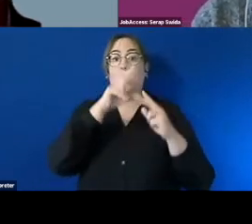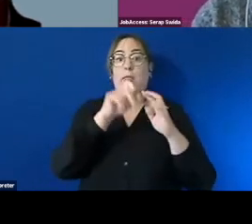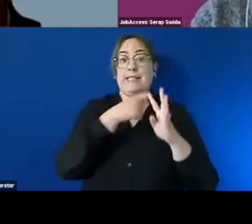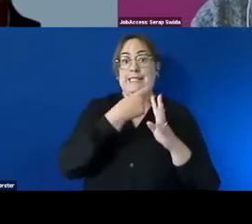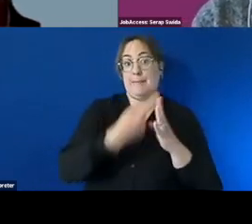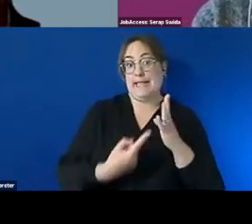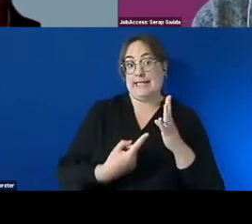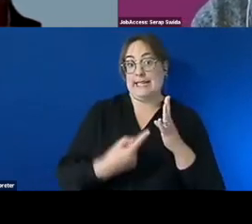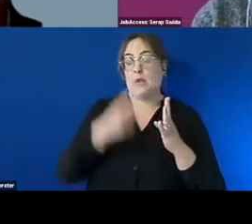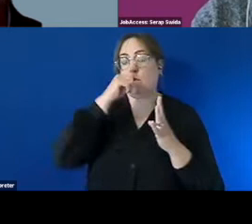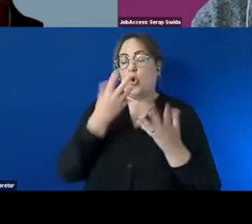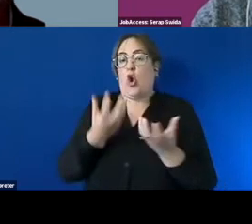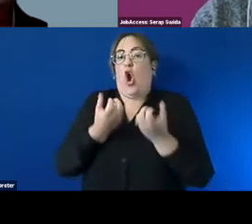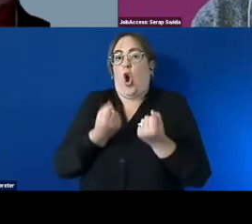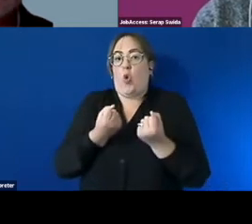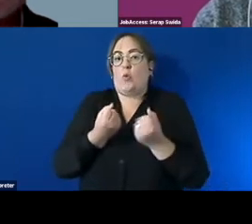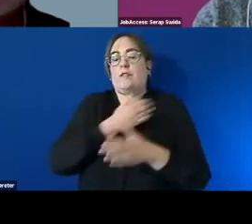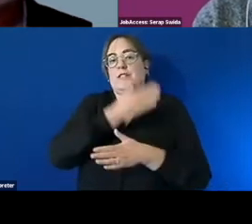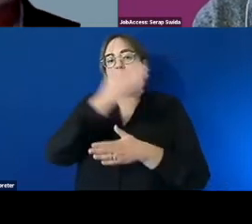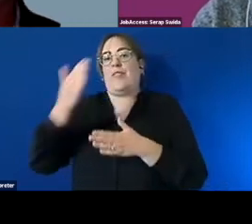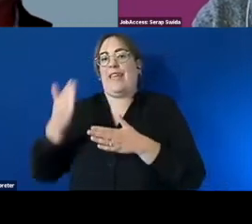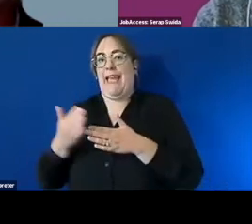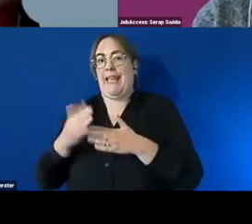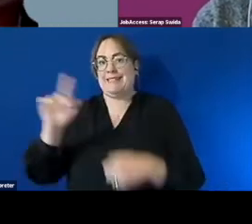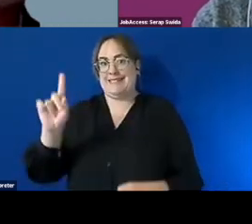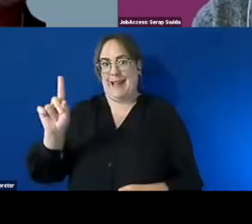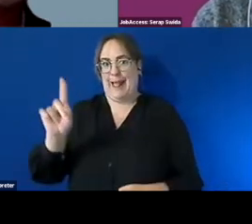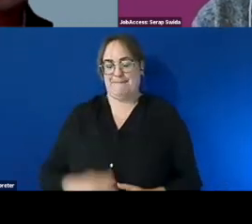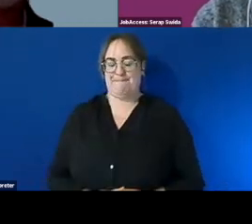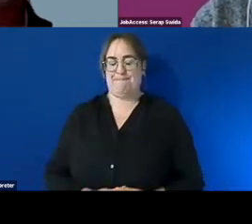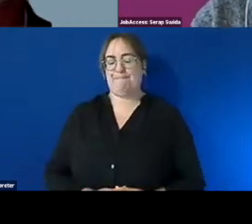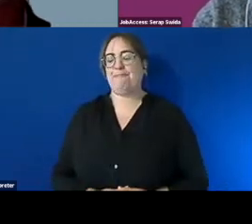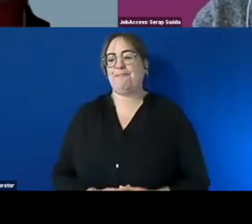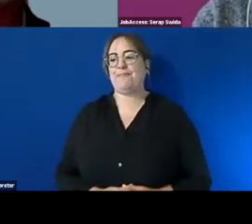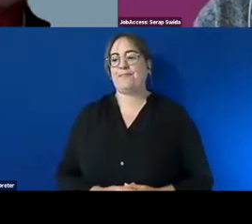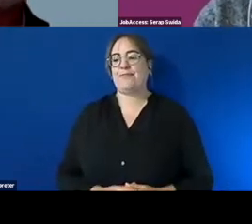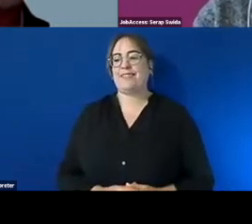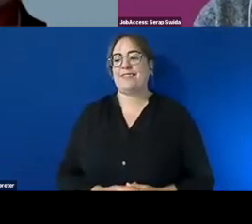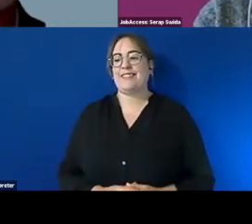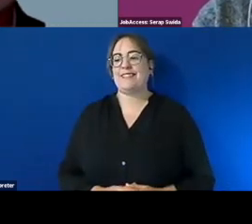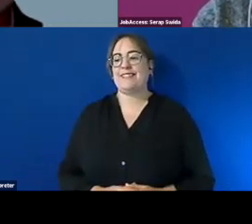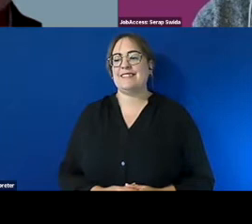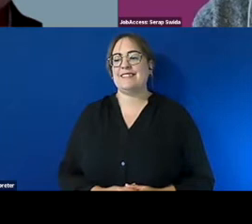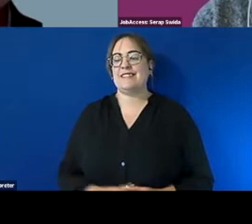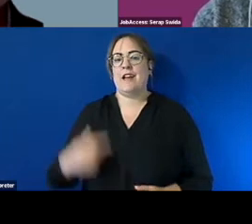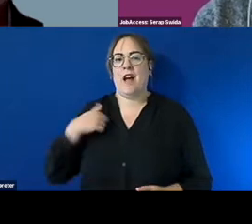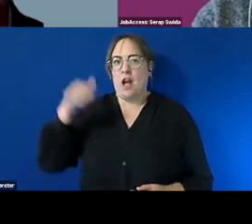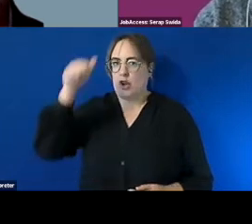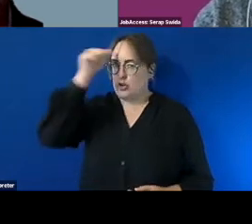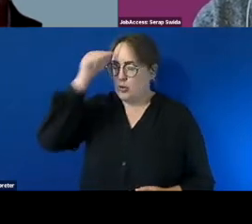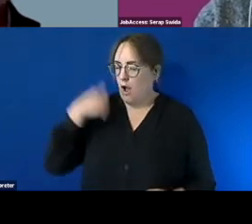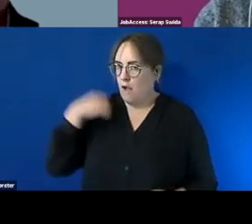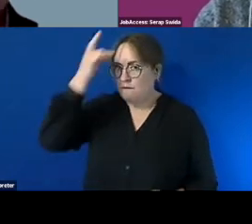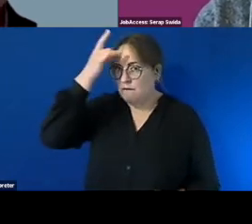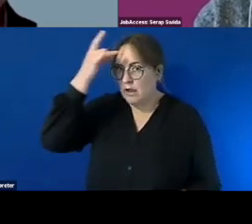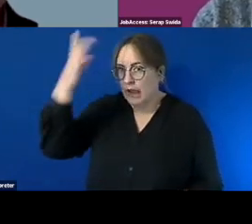maybe if want to save that question for after this next bit um so where we're going now and i would just um i knew i'd forget about this but the